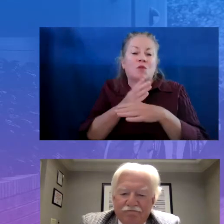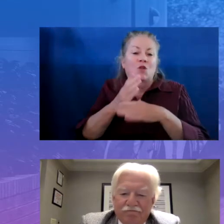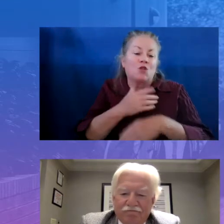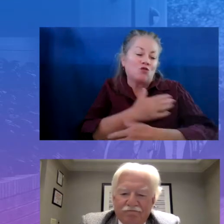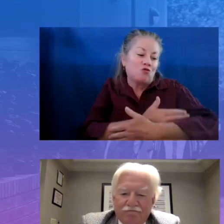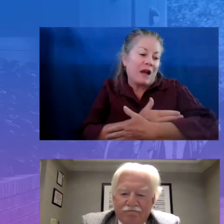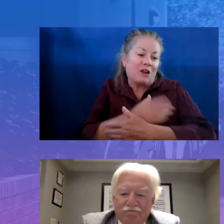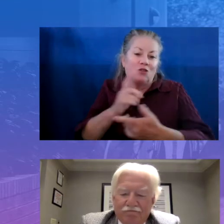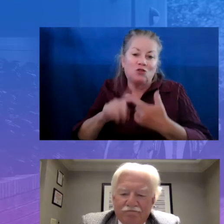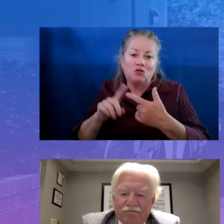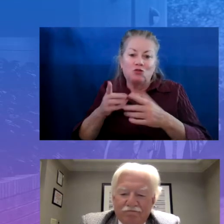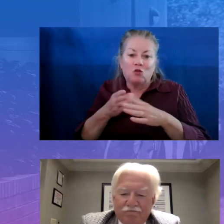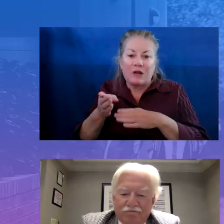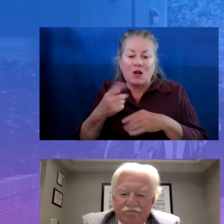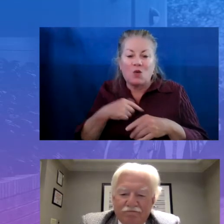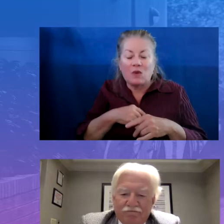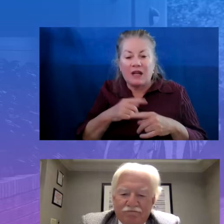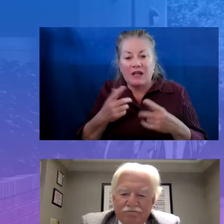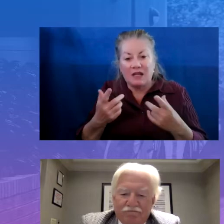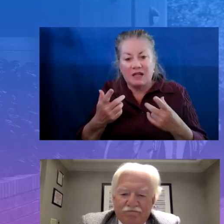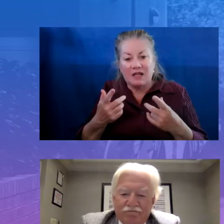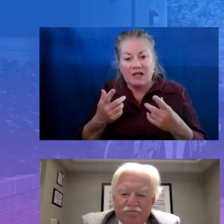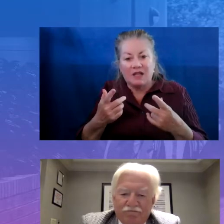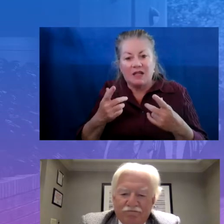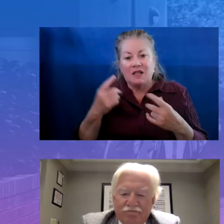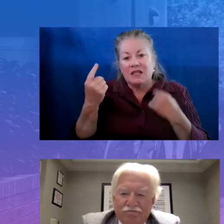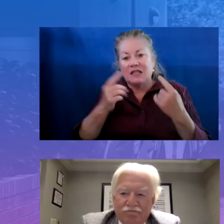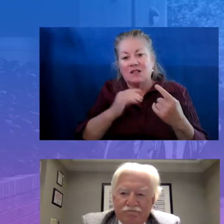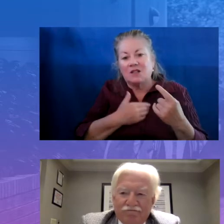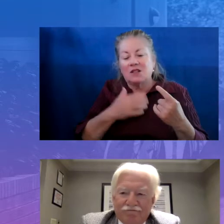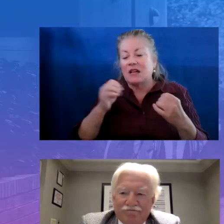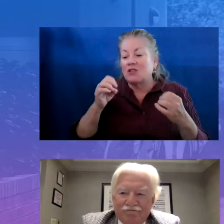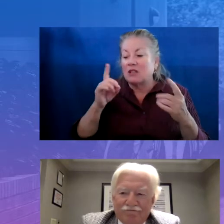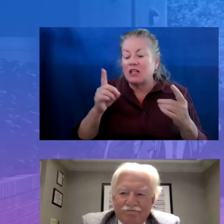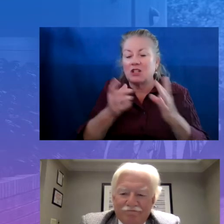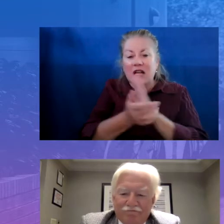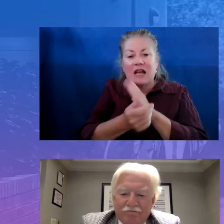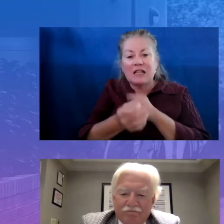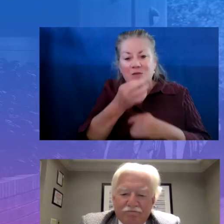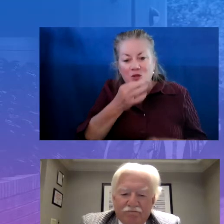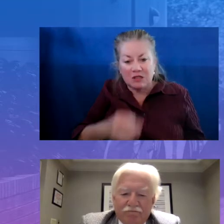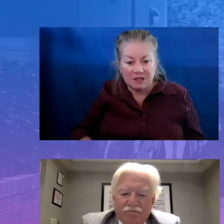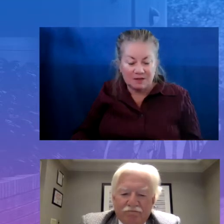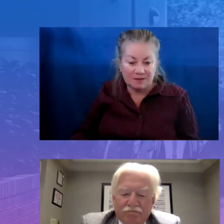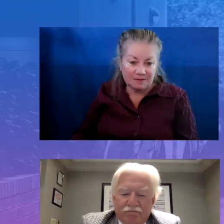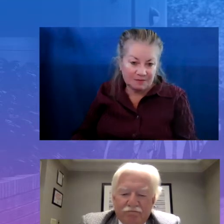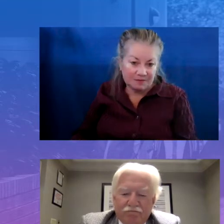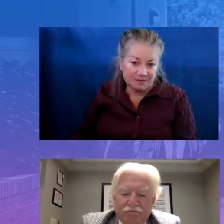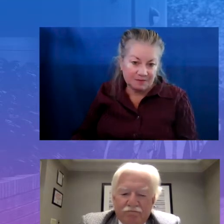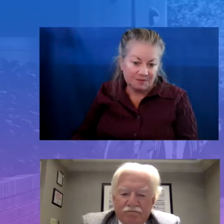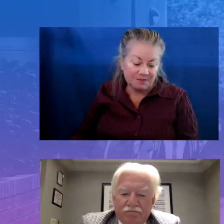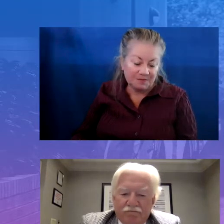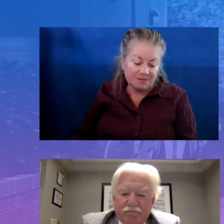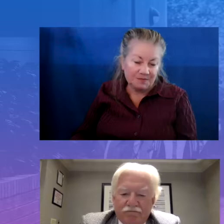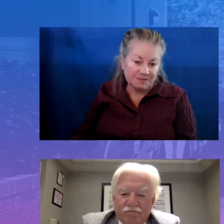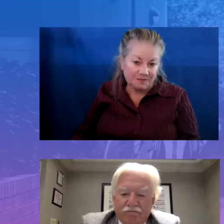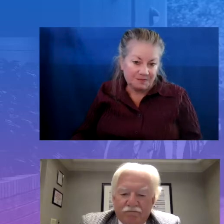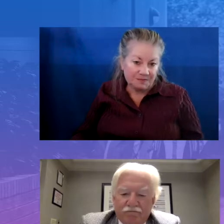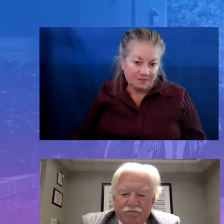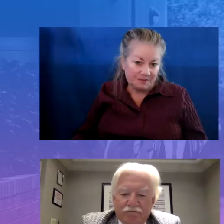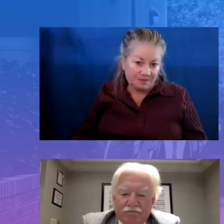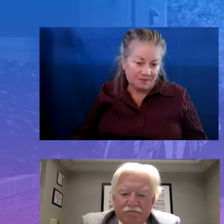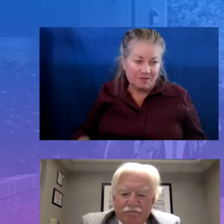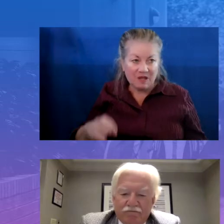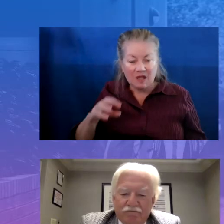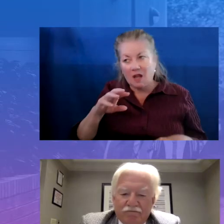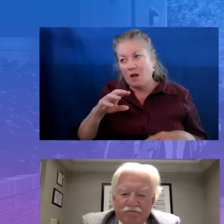We are, you know, we consider ourselves the education experts with, you know, just a wealth of knowledge